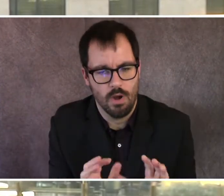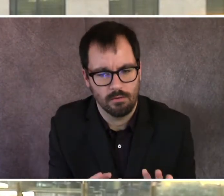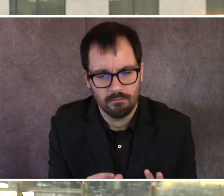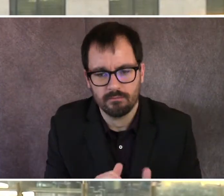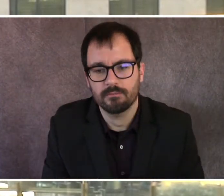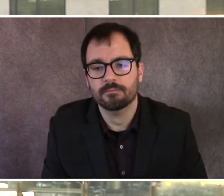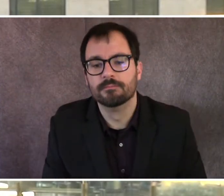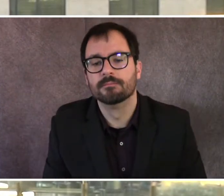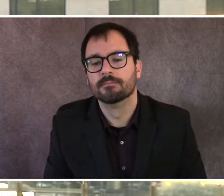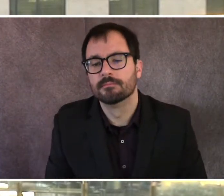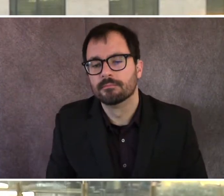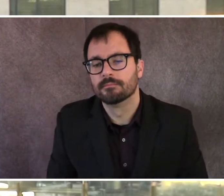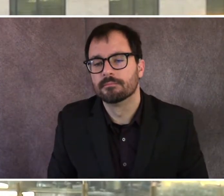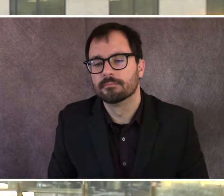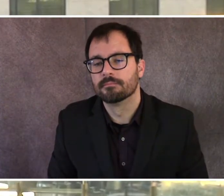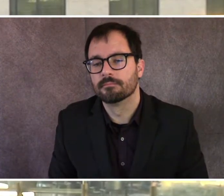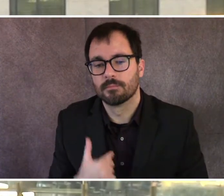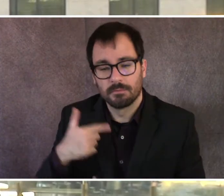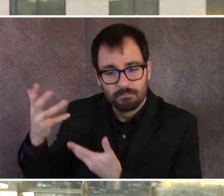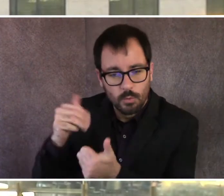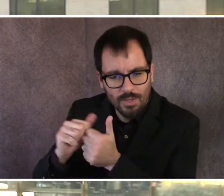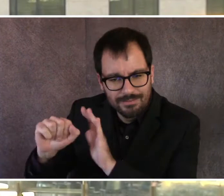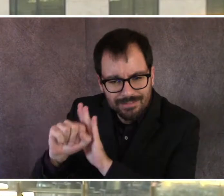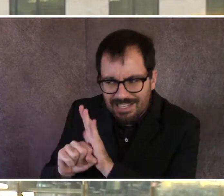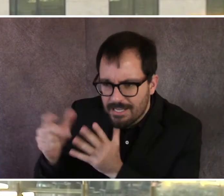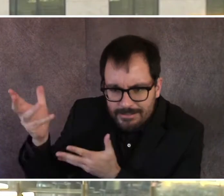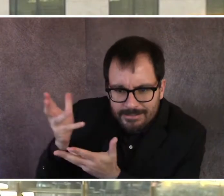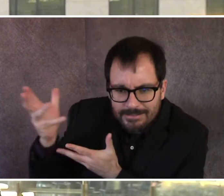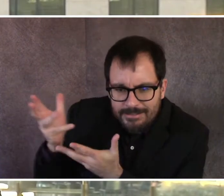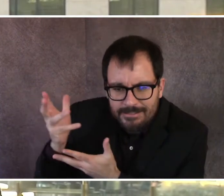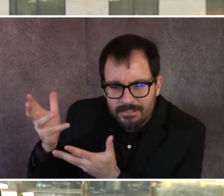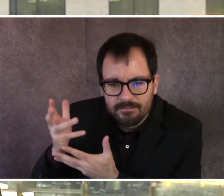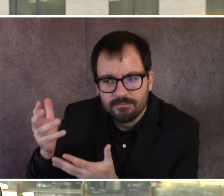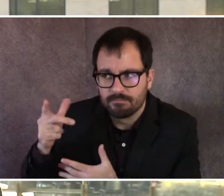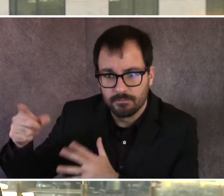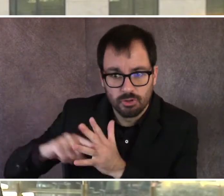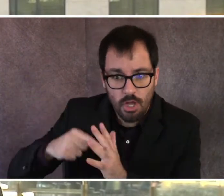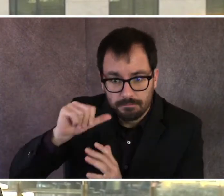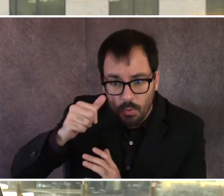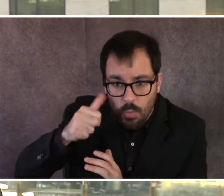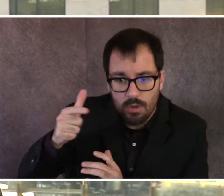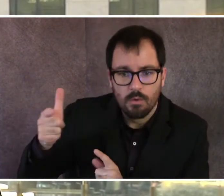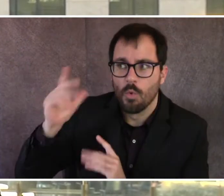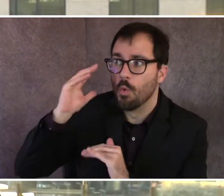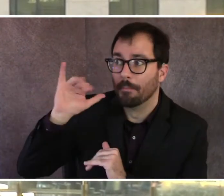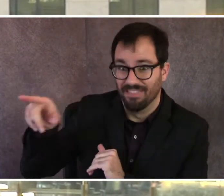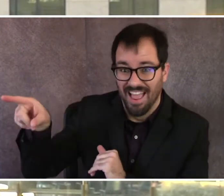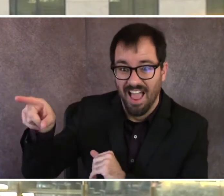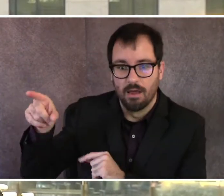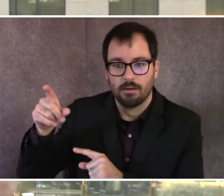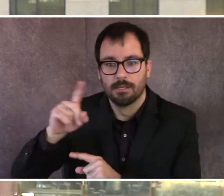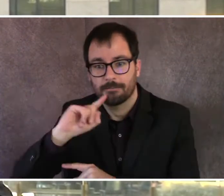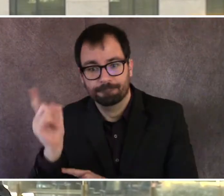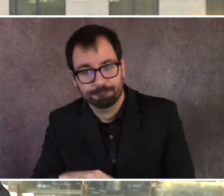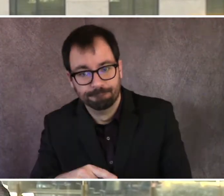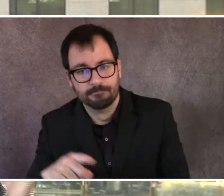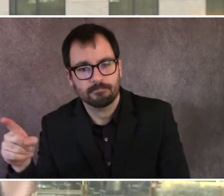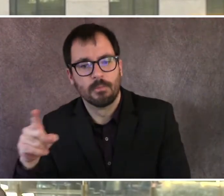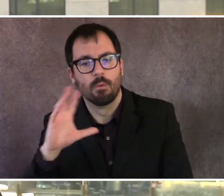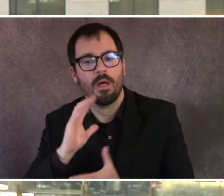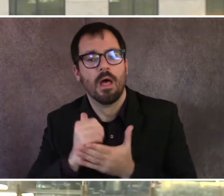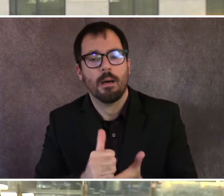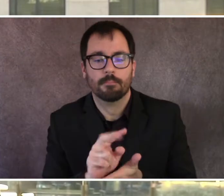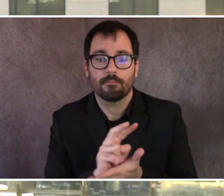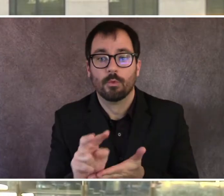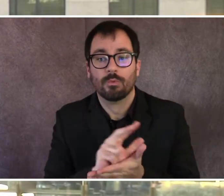tomorrow. Hopefully, we can see over the course of the next two or three weeks, we can start to see those numbers come down so that the infection rate gets lower,